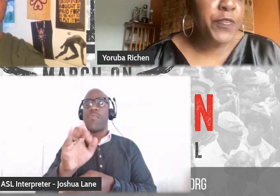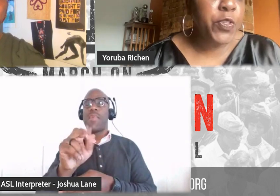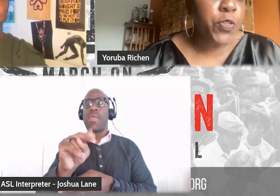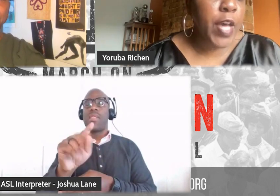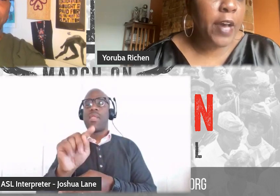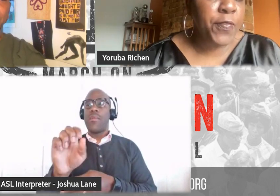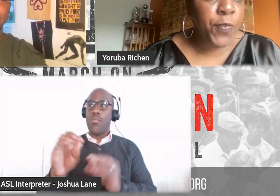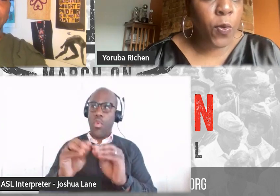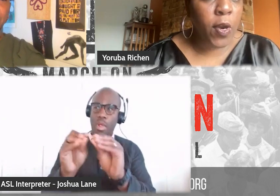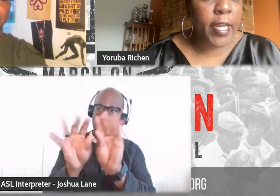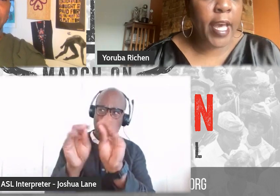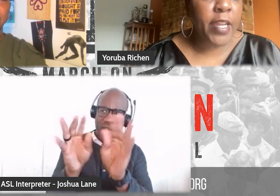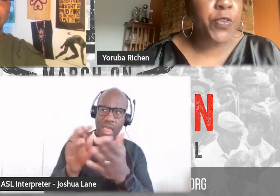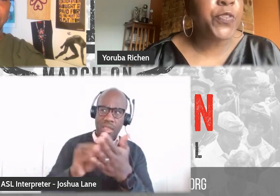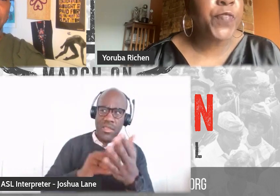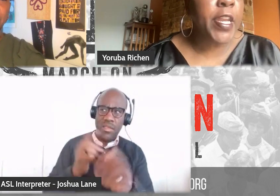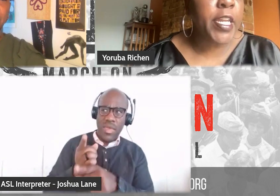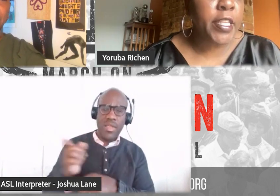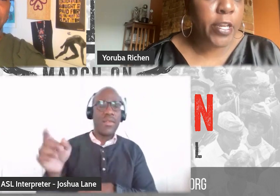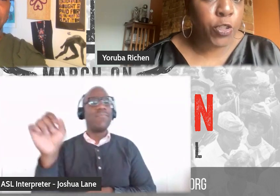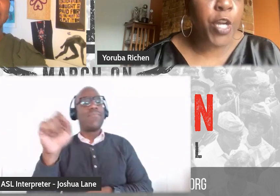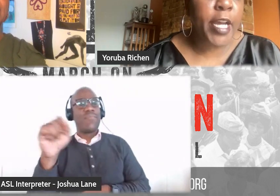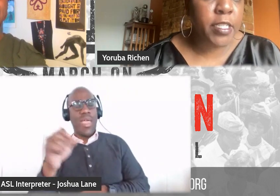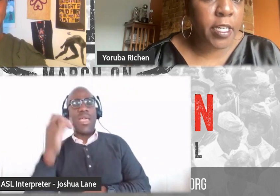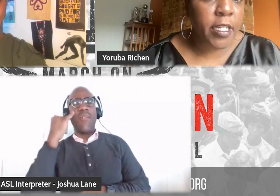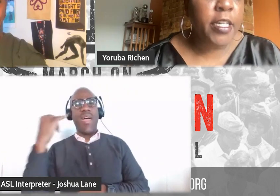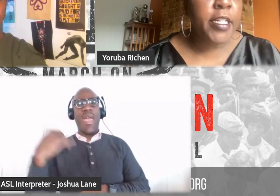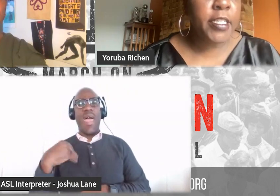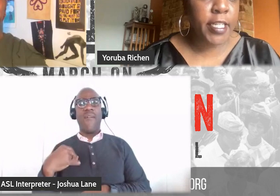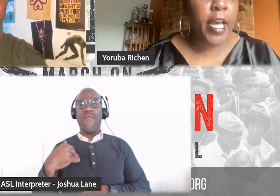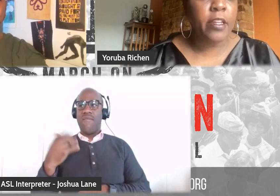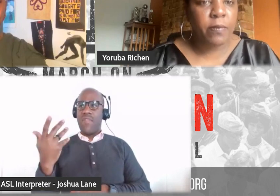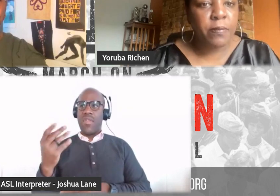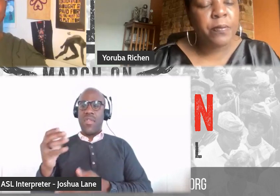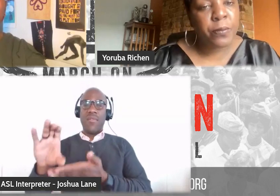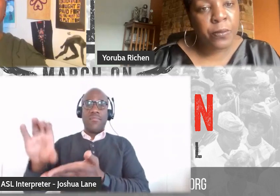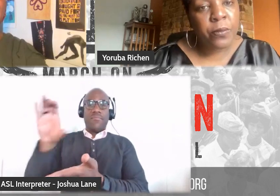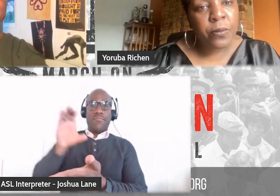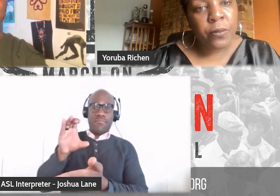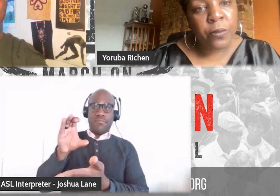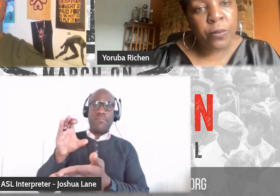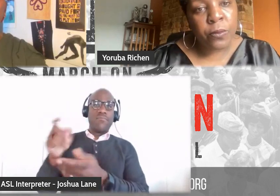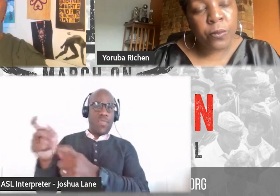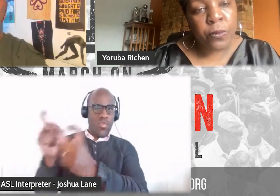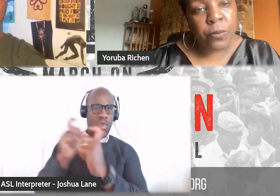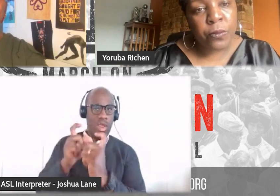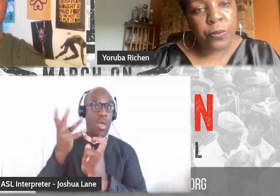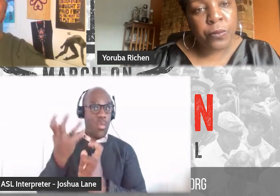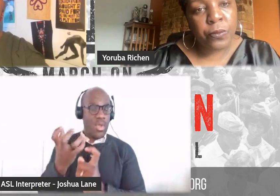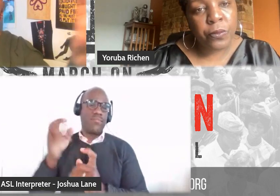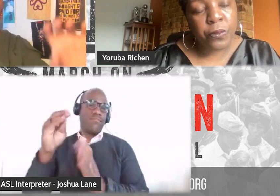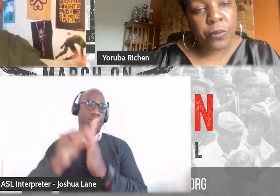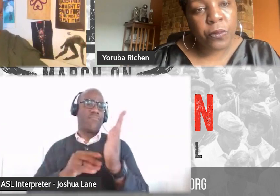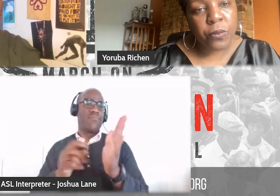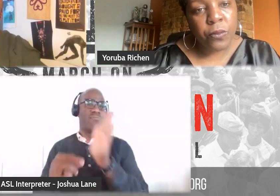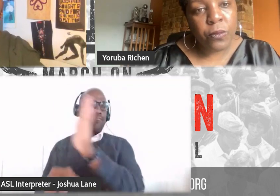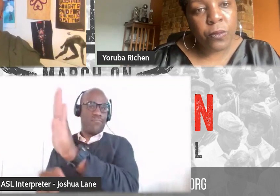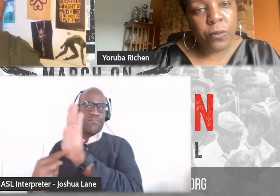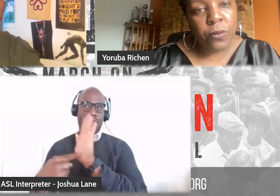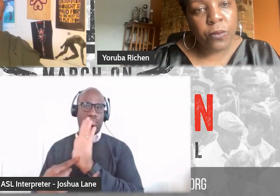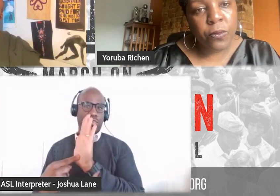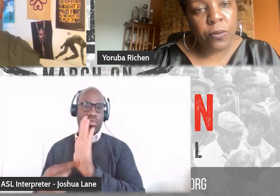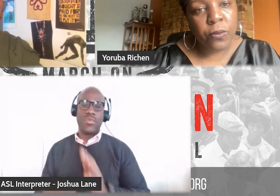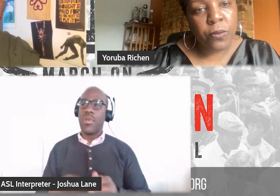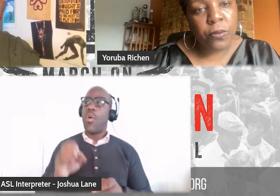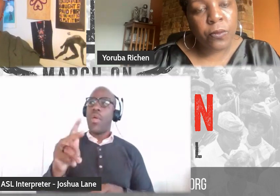usually have to do that for, again, if there's funding that you're trying to, to get. And then, uh, I guess the second part now